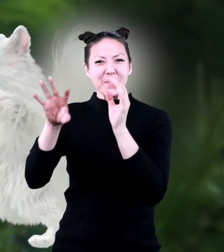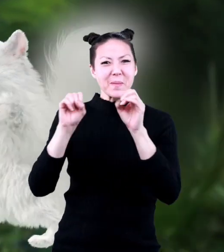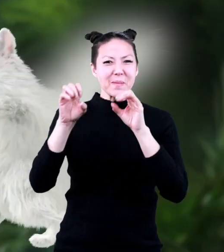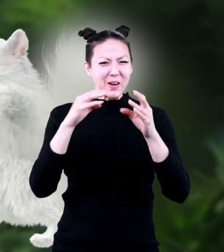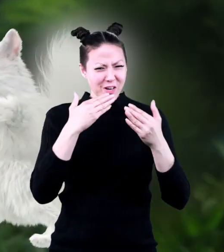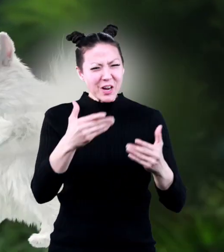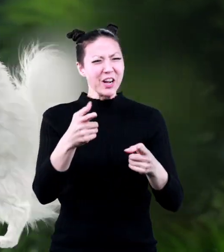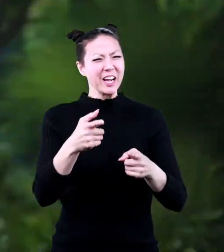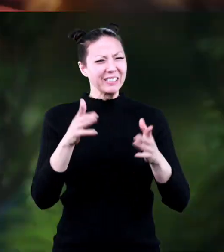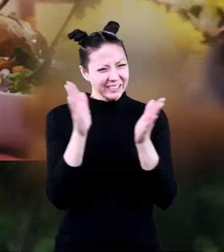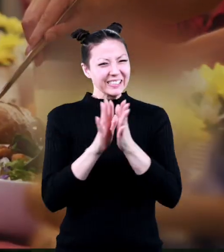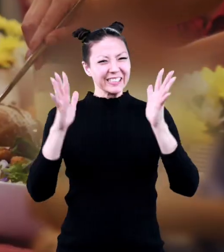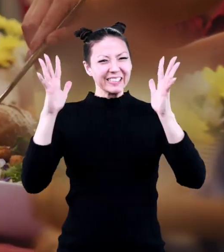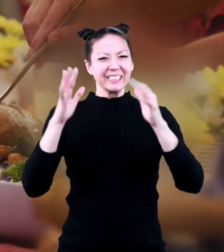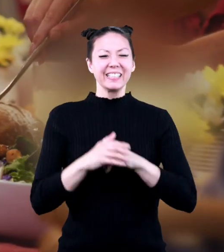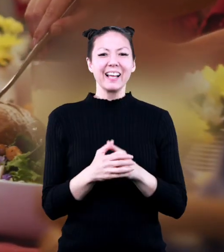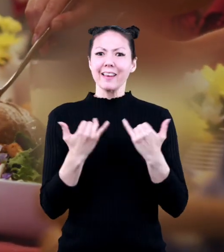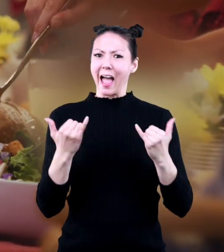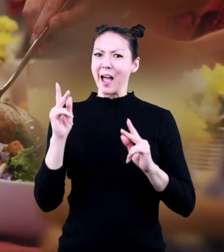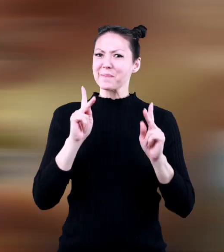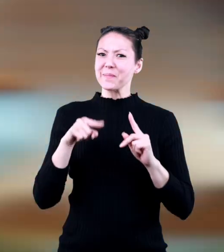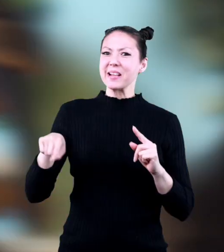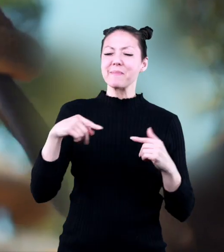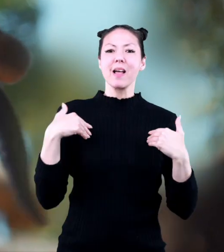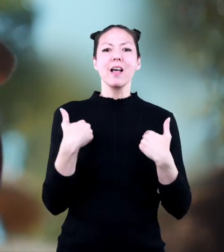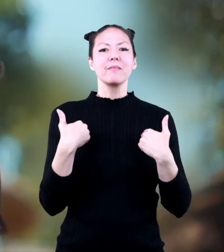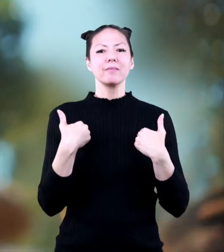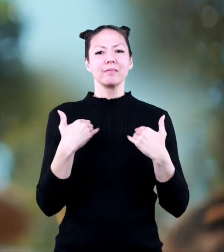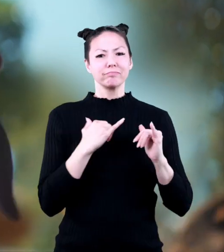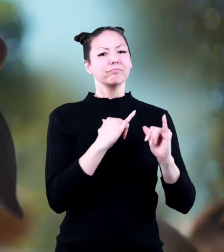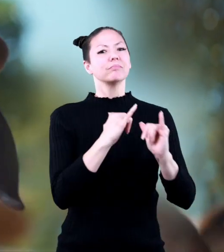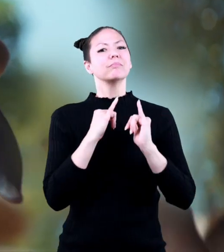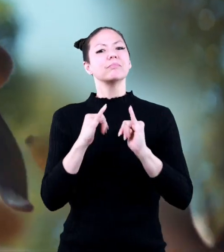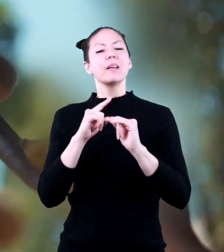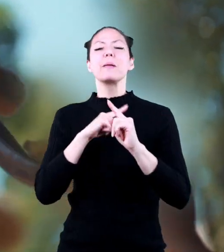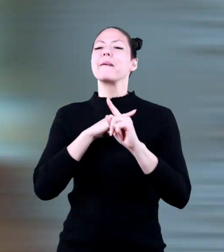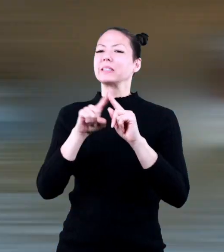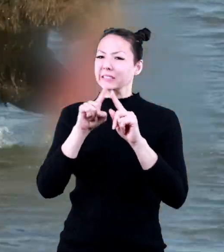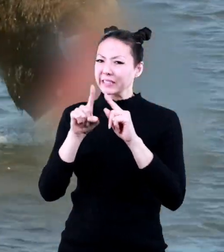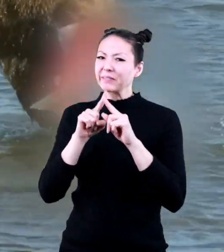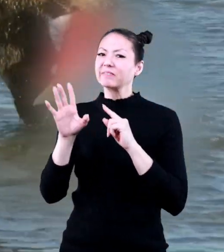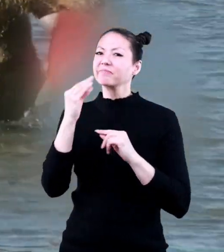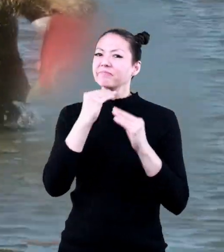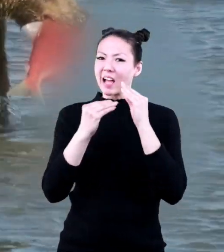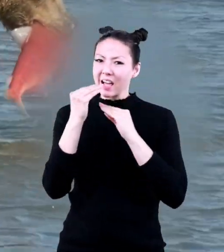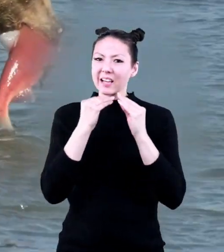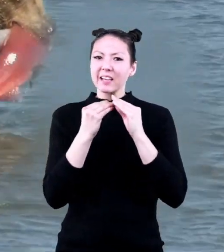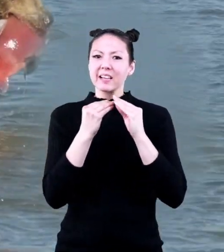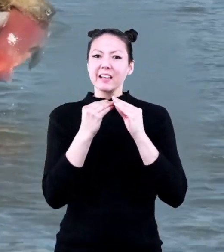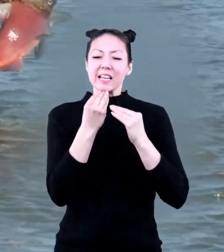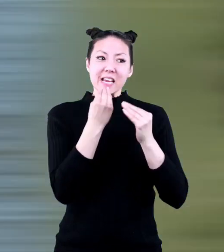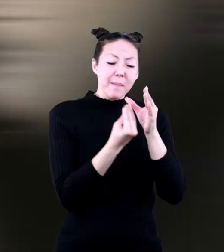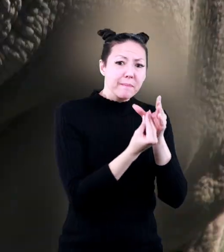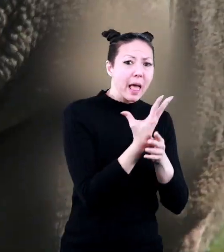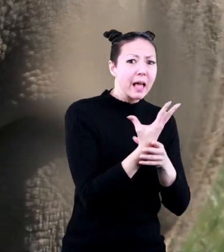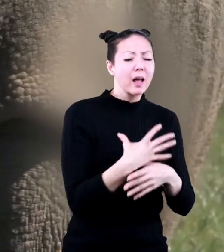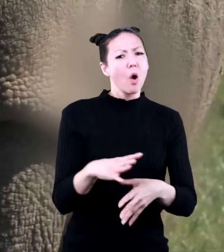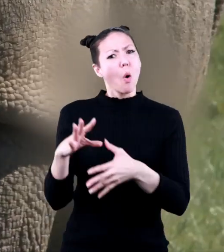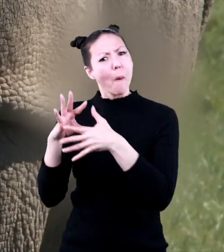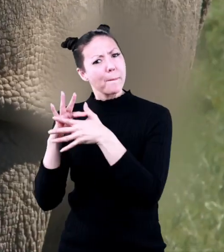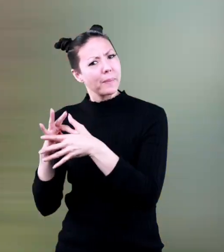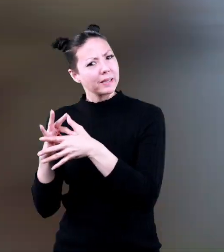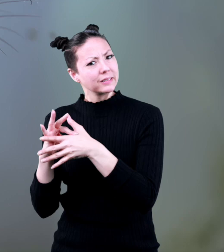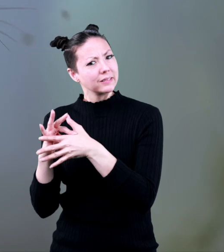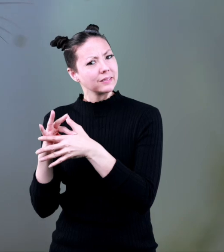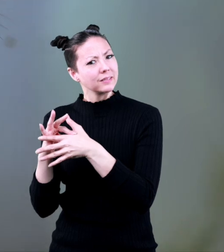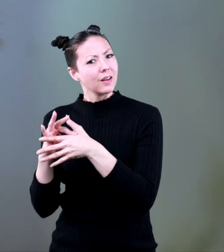detectors! Like humans, animals have all different kinds of diets, whether they eat plants,